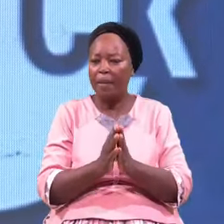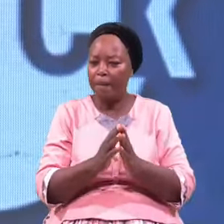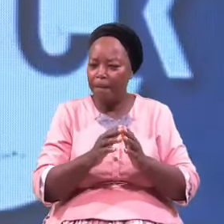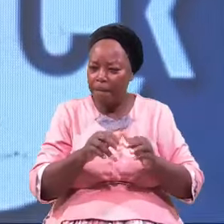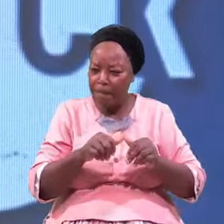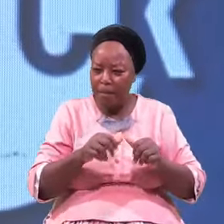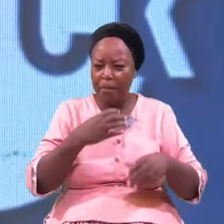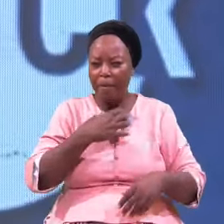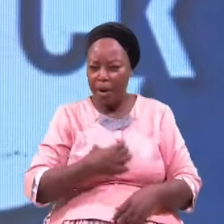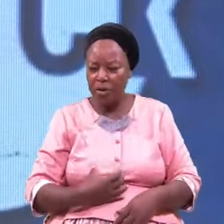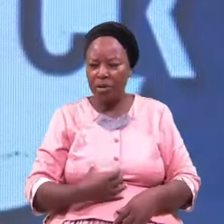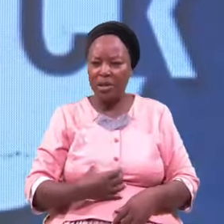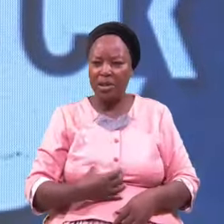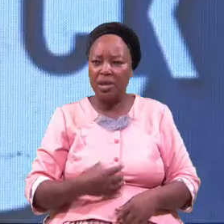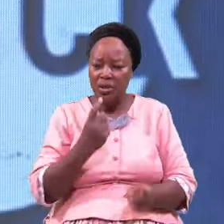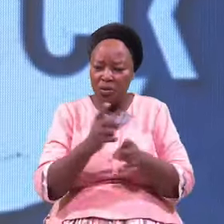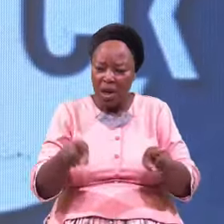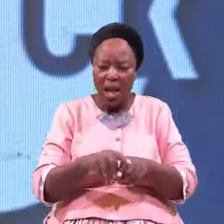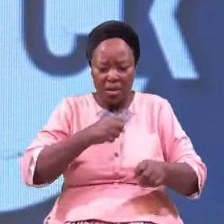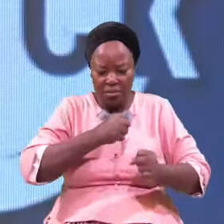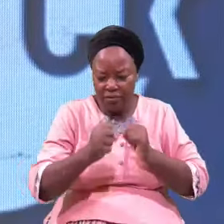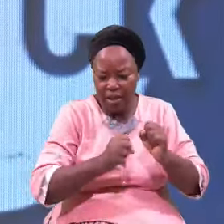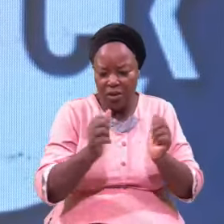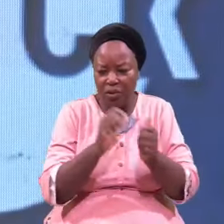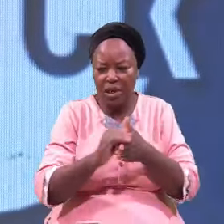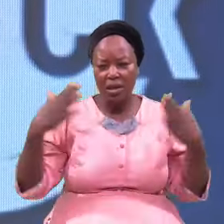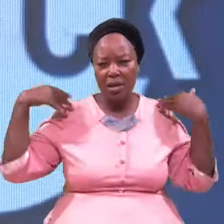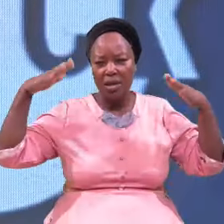Like wrestling Where's the angel